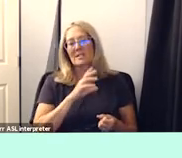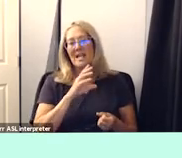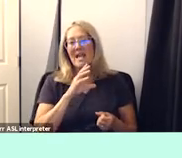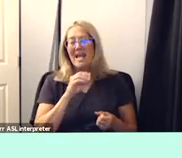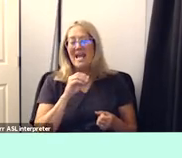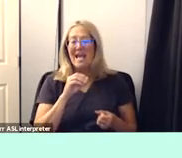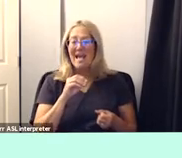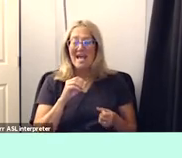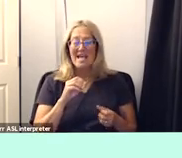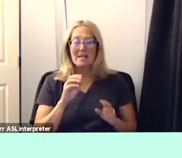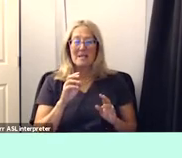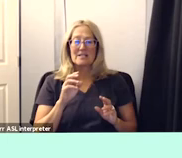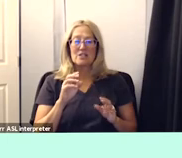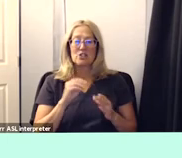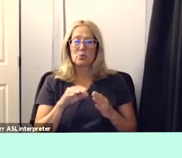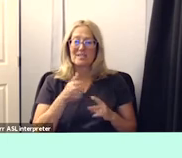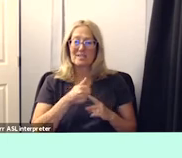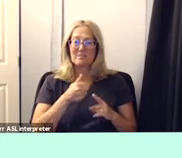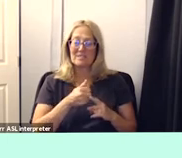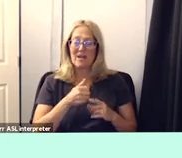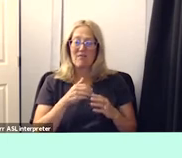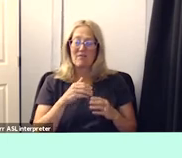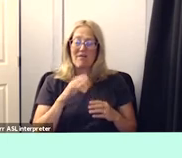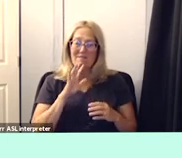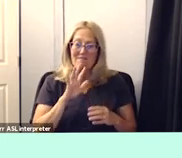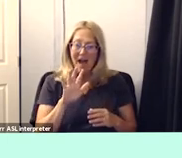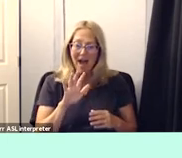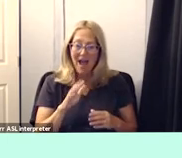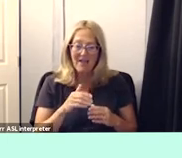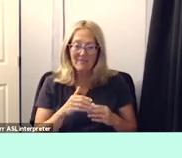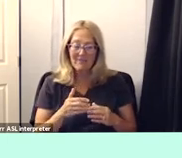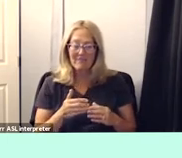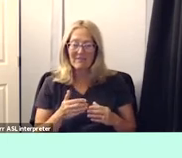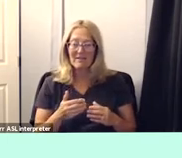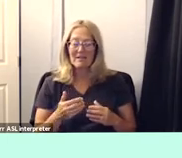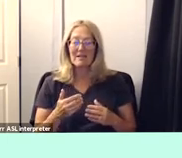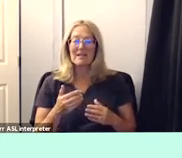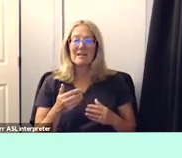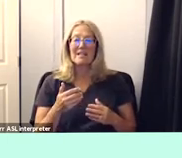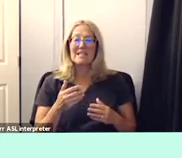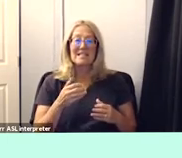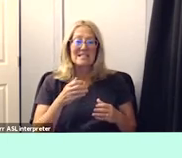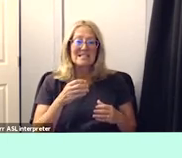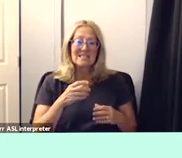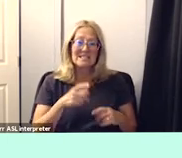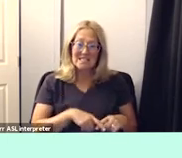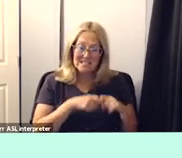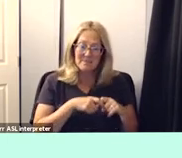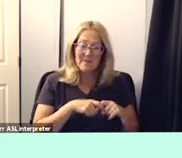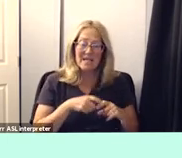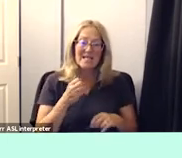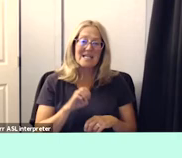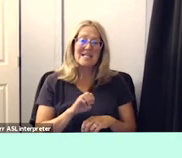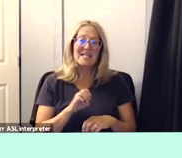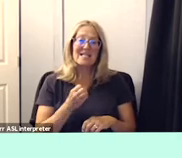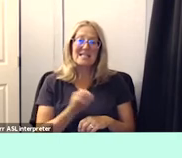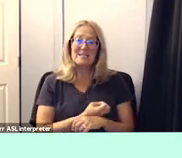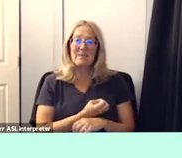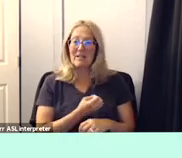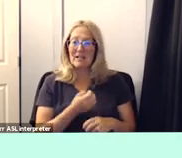five years old suspending and expelling even younger than five three-year-olds